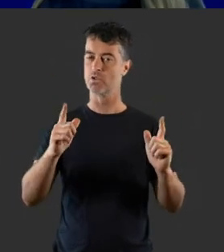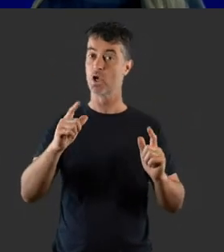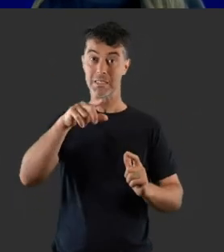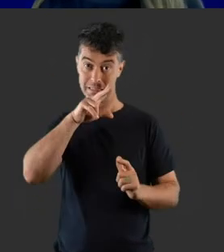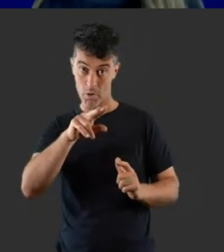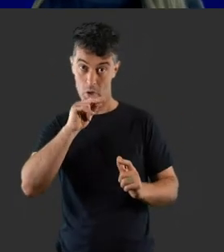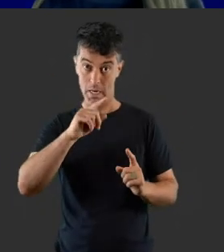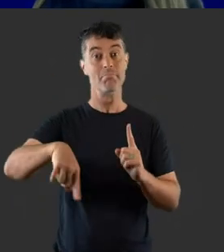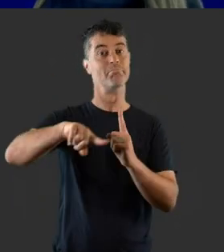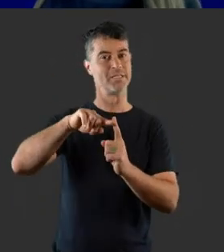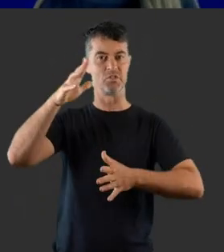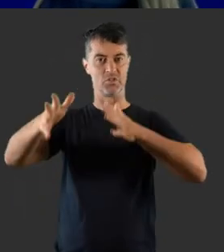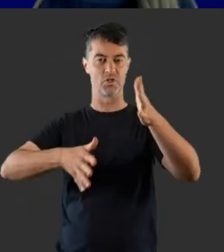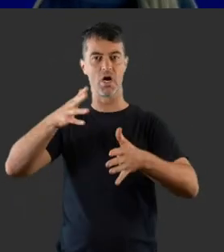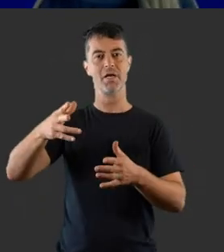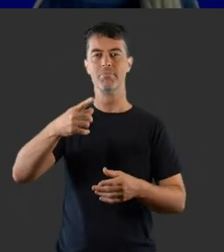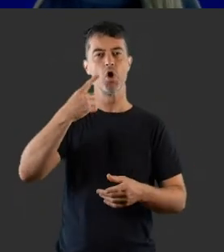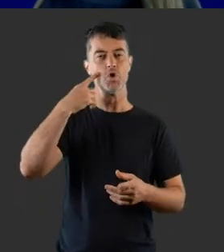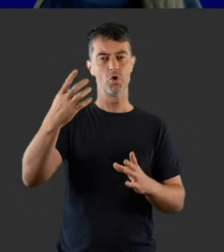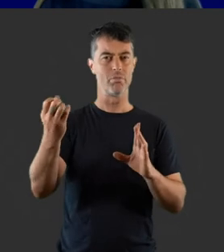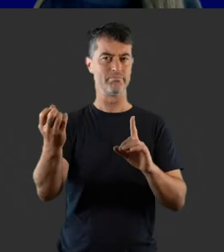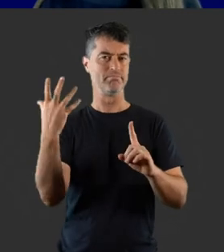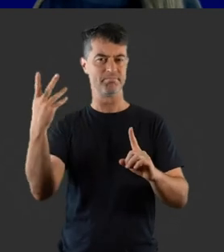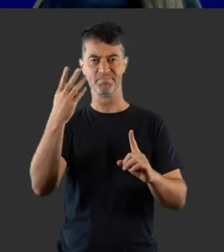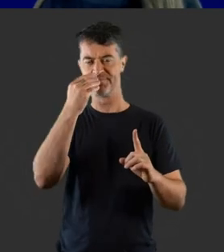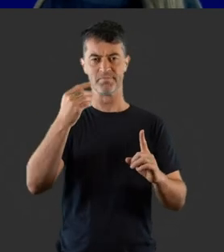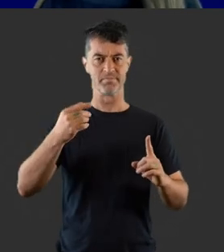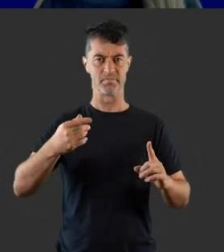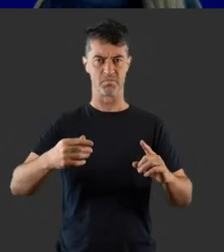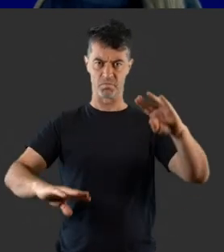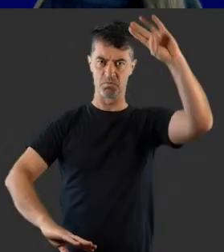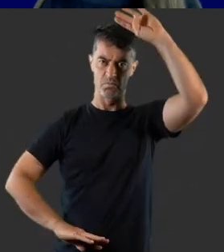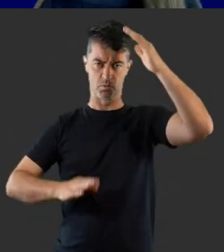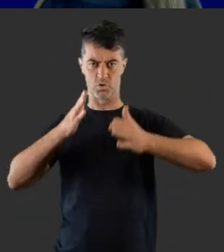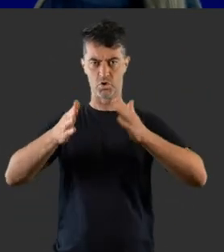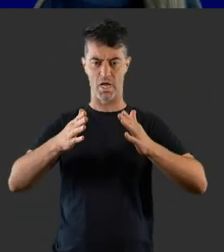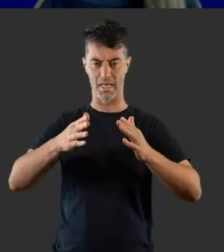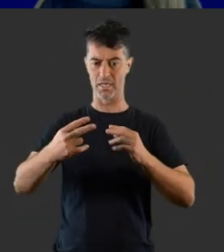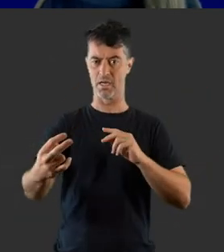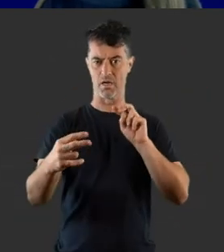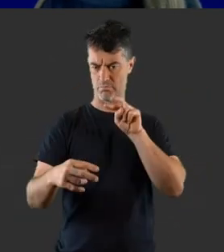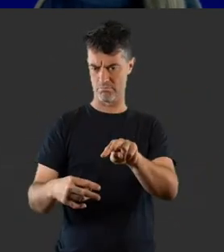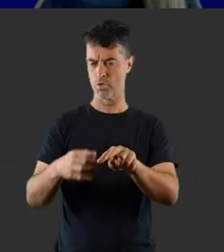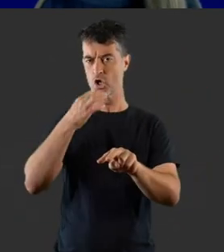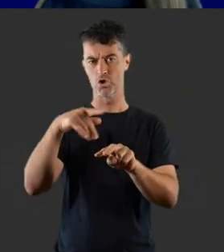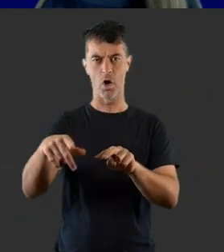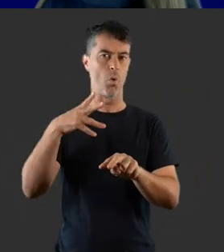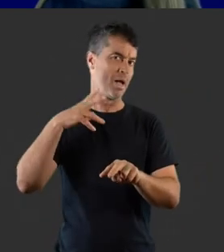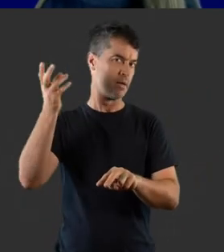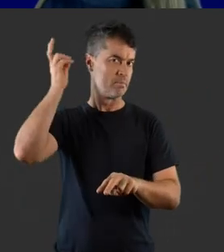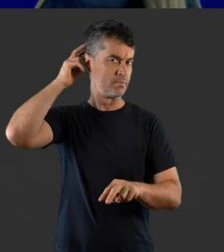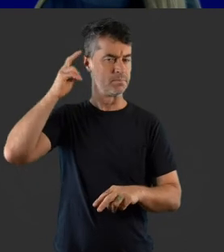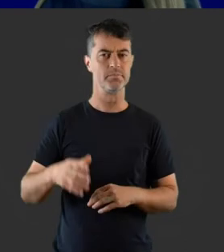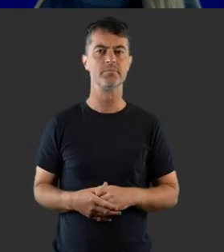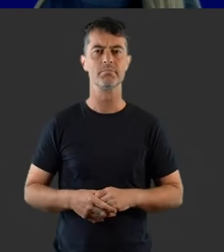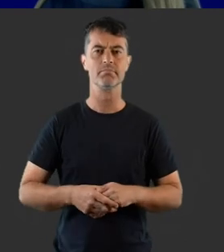The title of this slide is Language Spoken and Signed. It shows a photograph of the torso of an adult signing who is